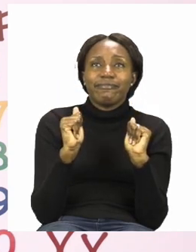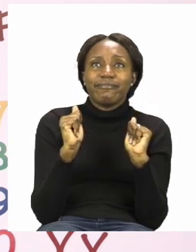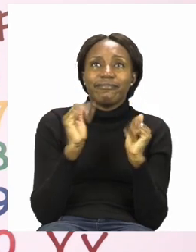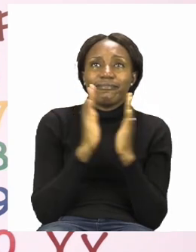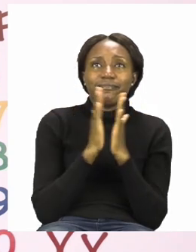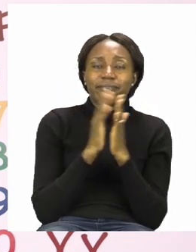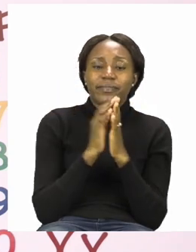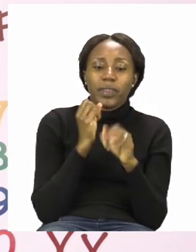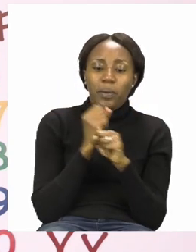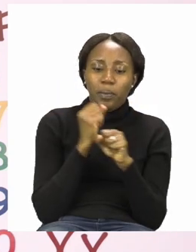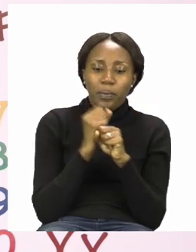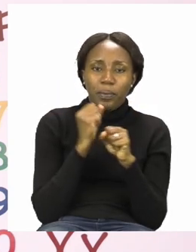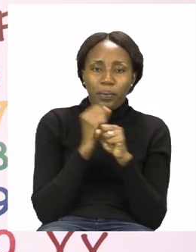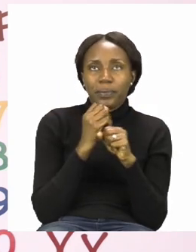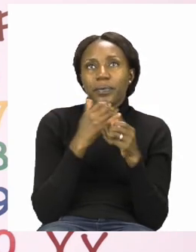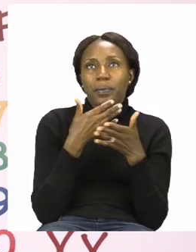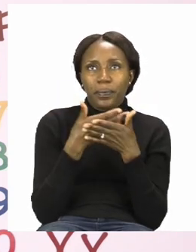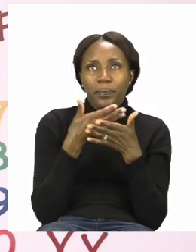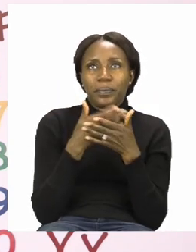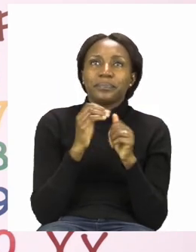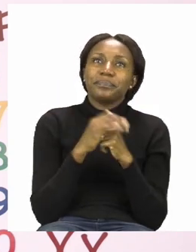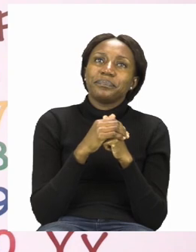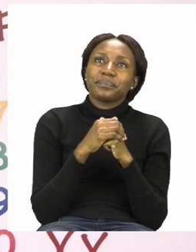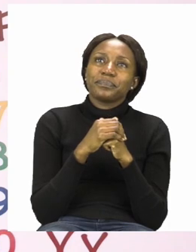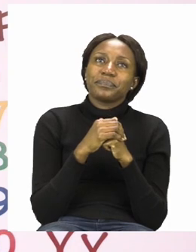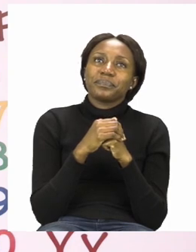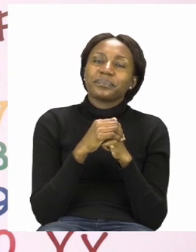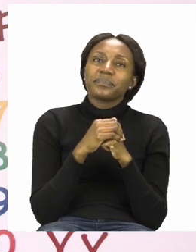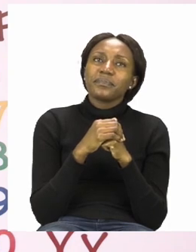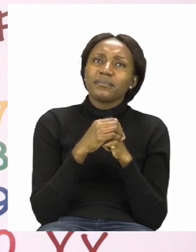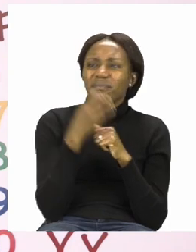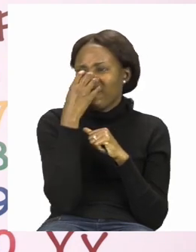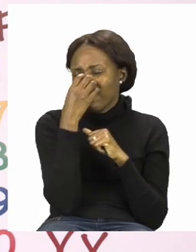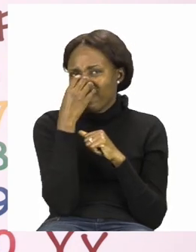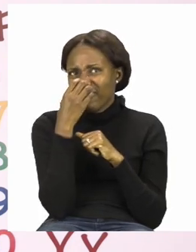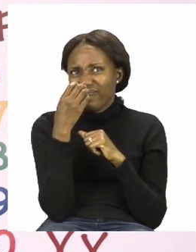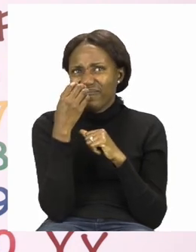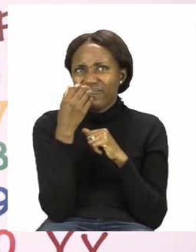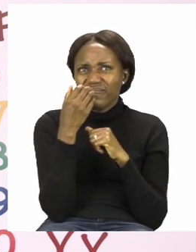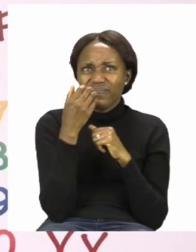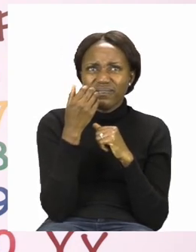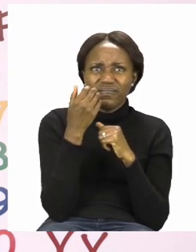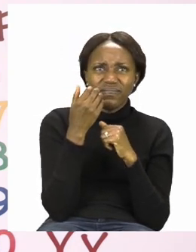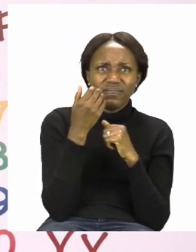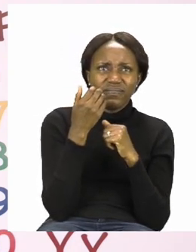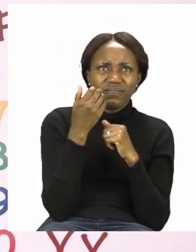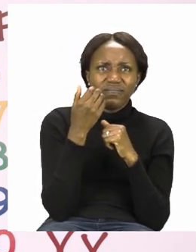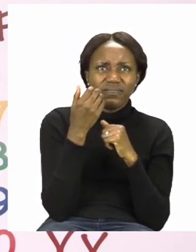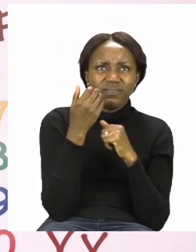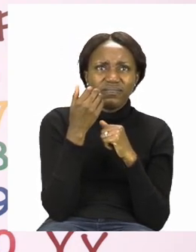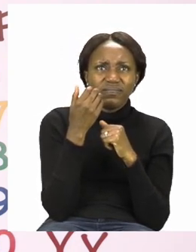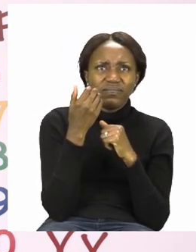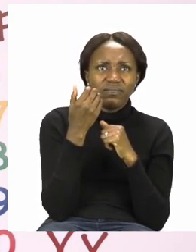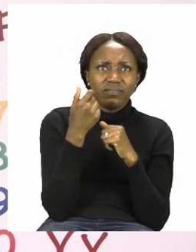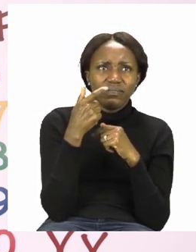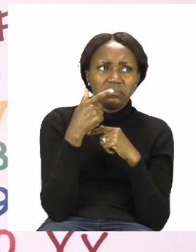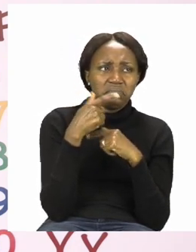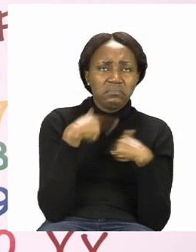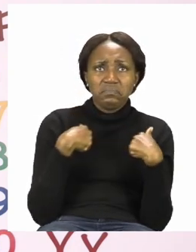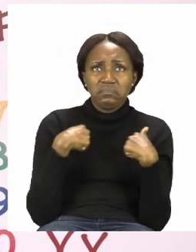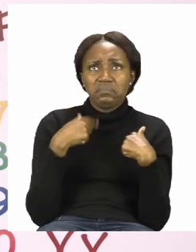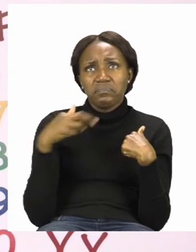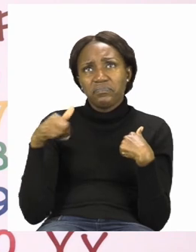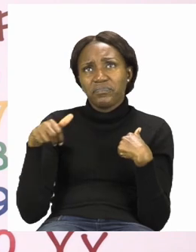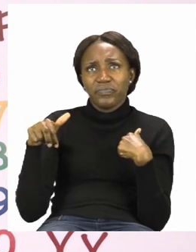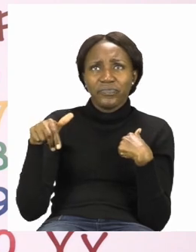touch anything else sashi was supposed to come and pick me up after the lesson we are going to the park but